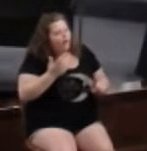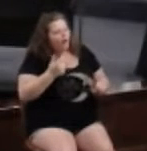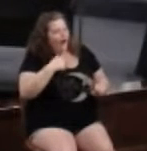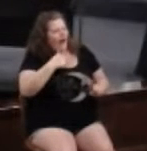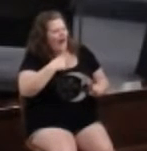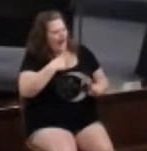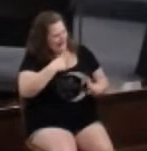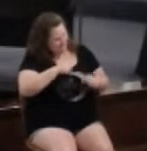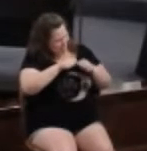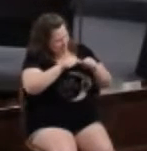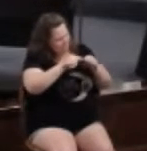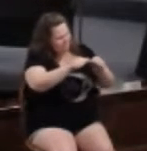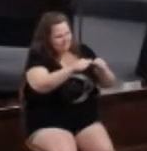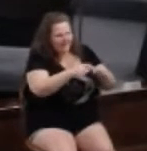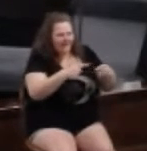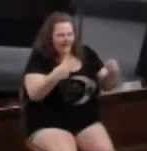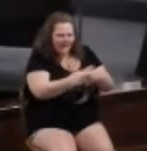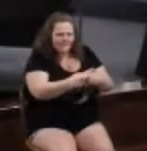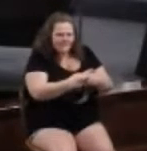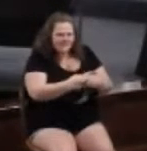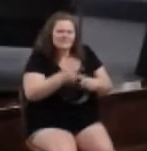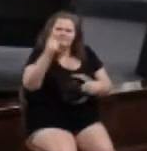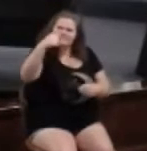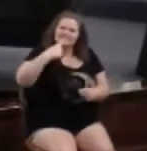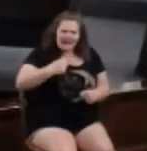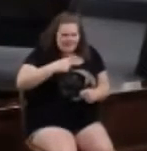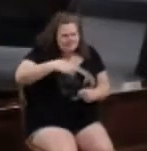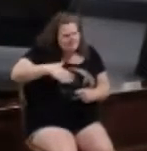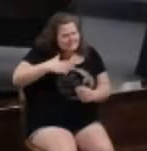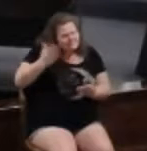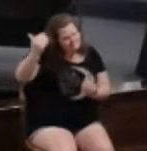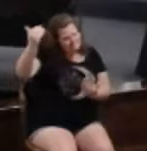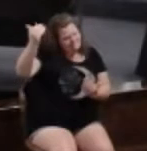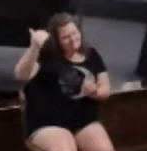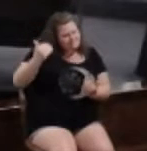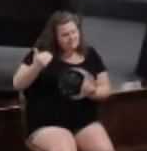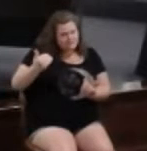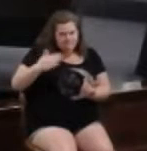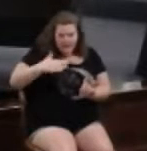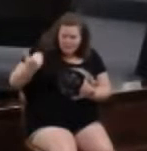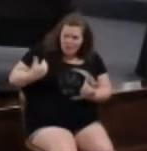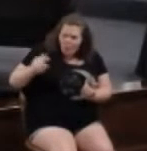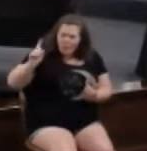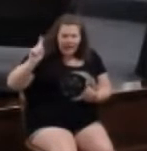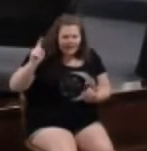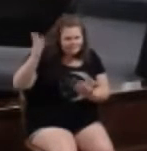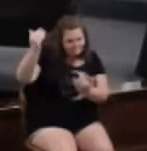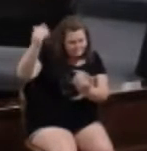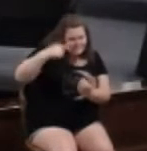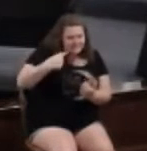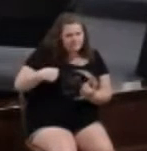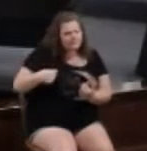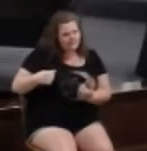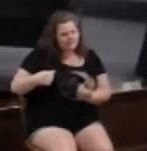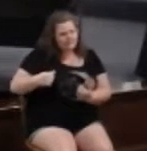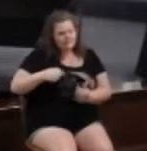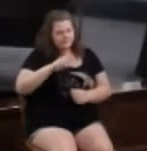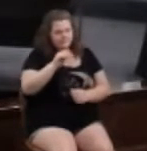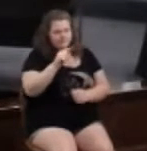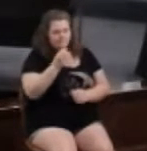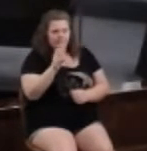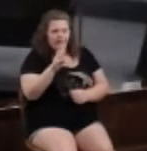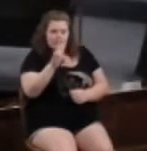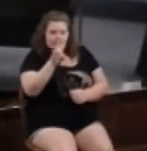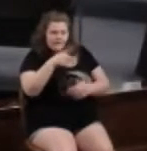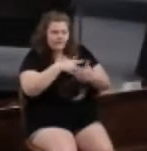that conflict. Lord, tell me. Tell me where I'm at fault. In Matthew 7, verses 3